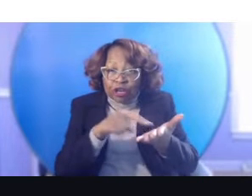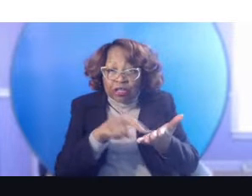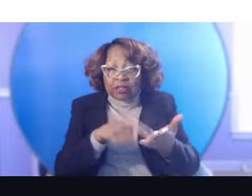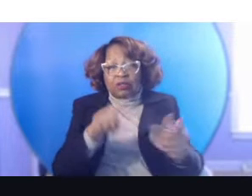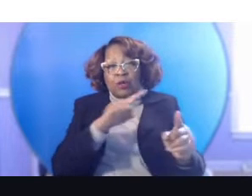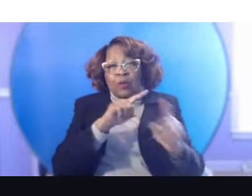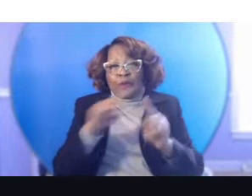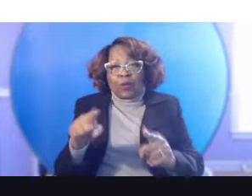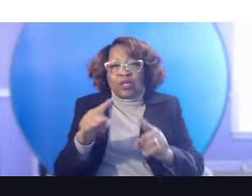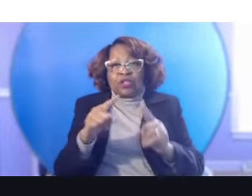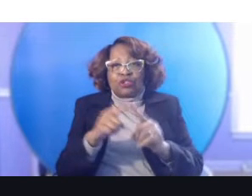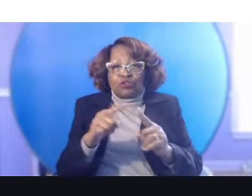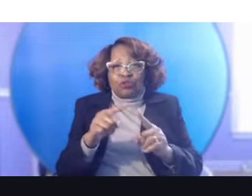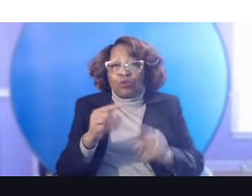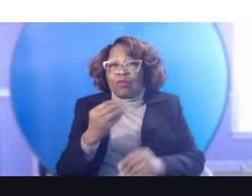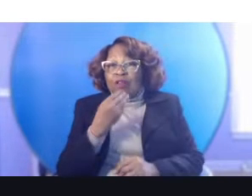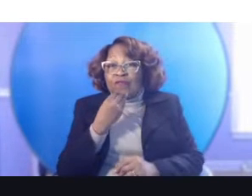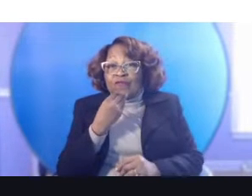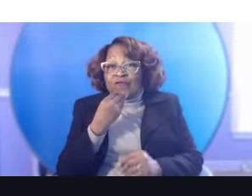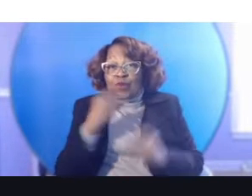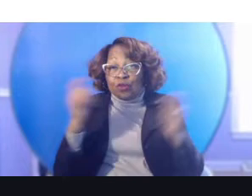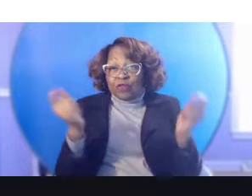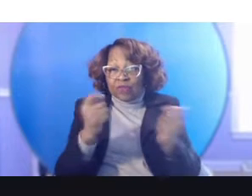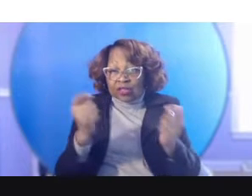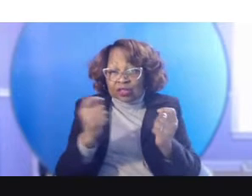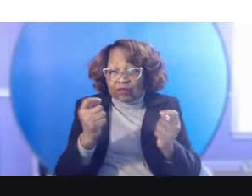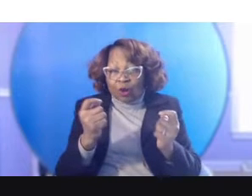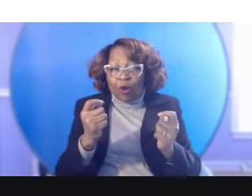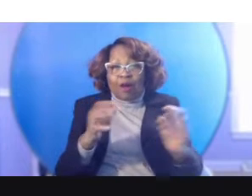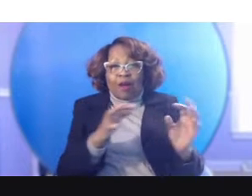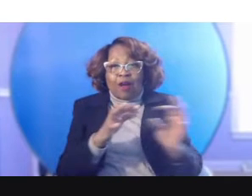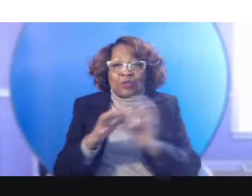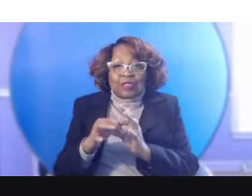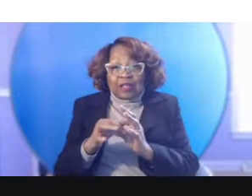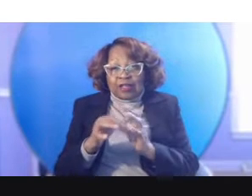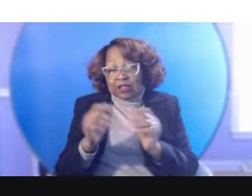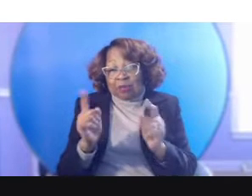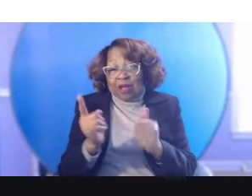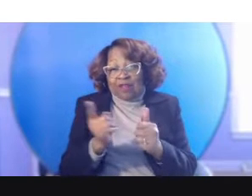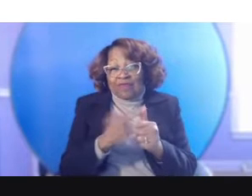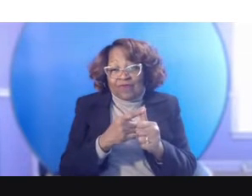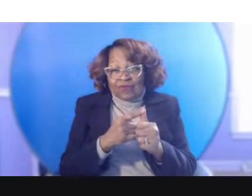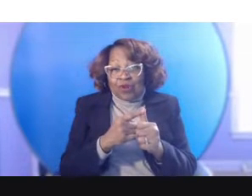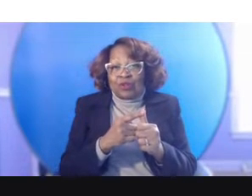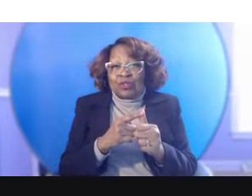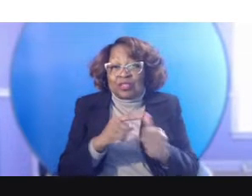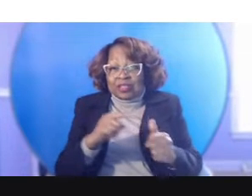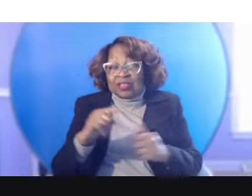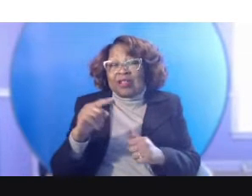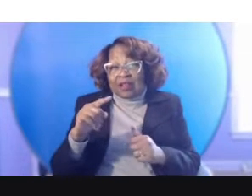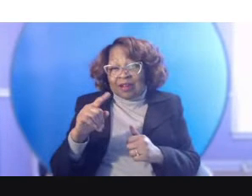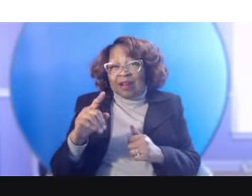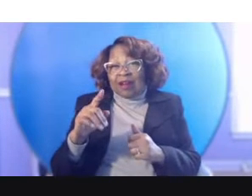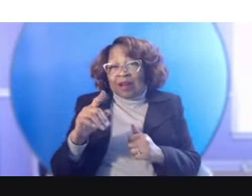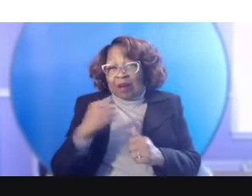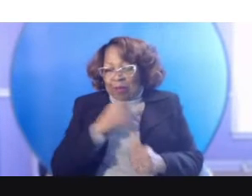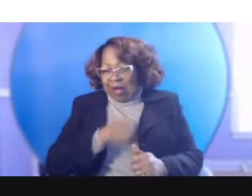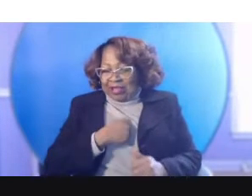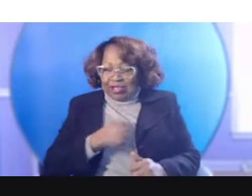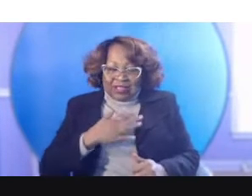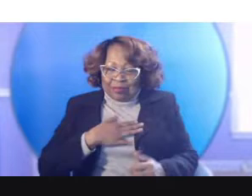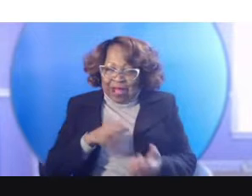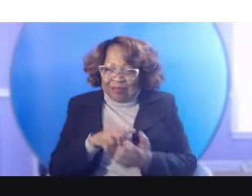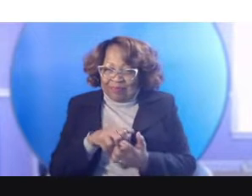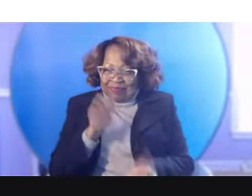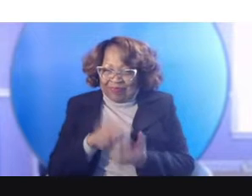and we went to, um, food festival where I was chicks in adulthood about my dog, in